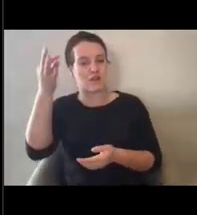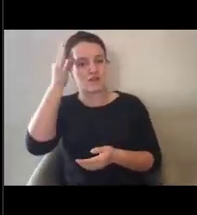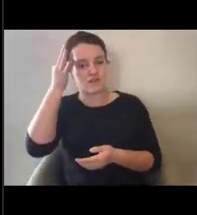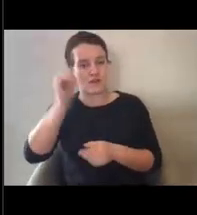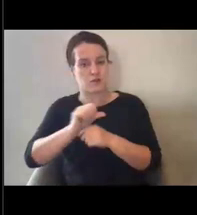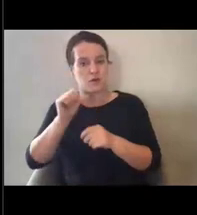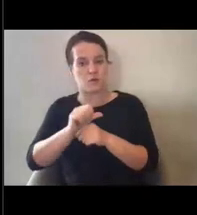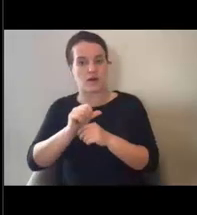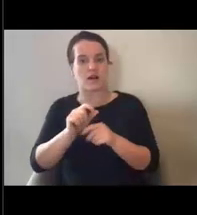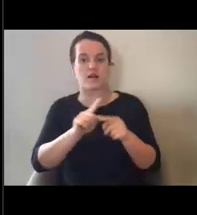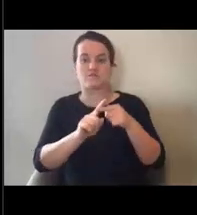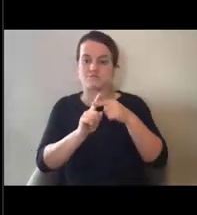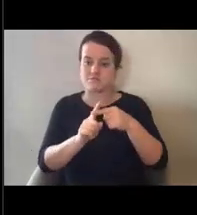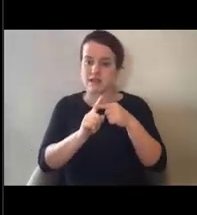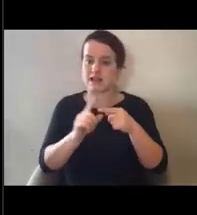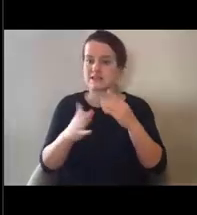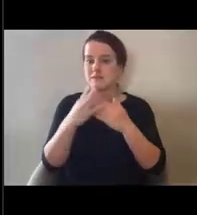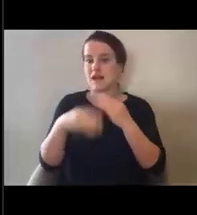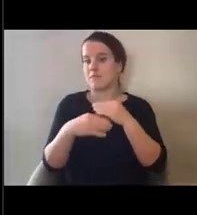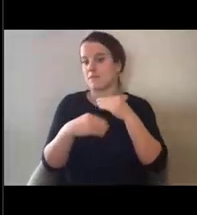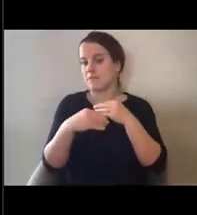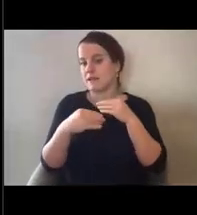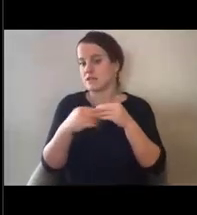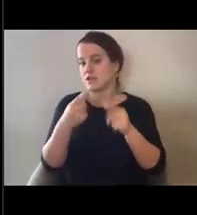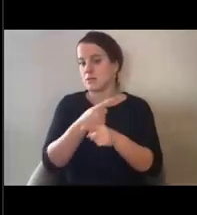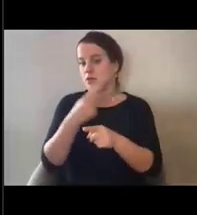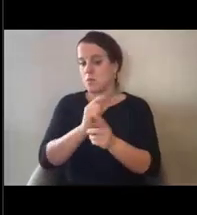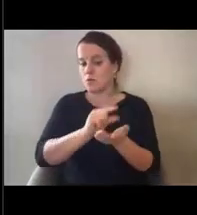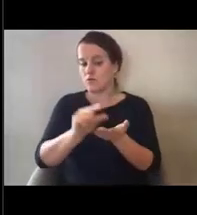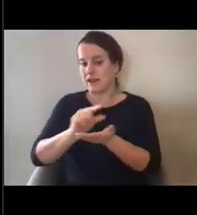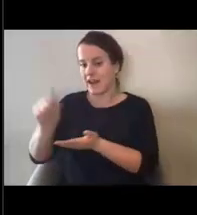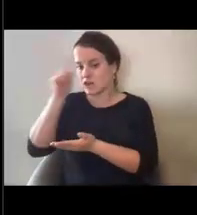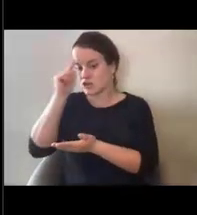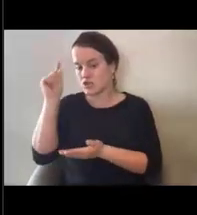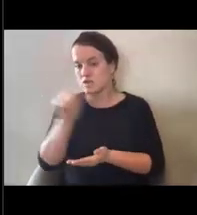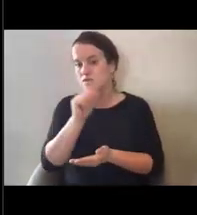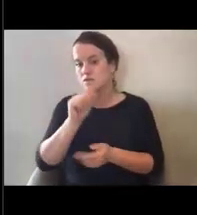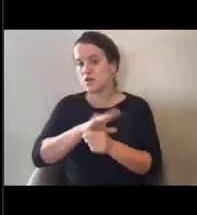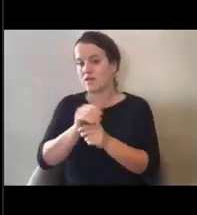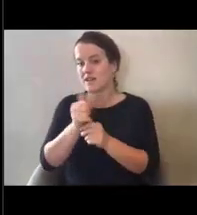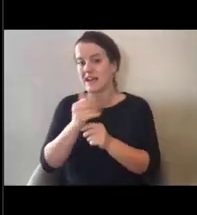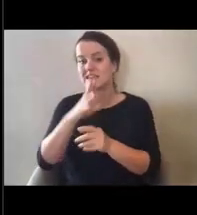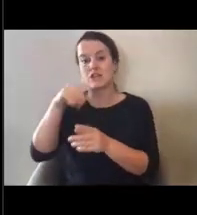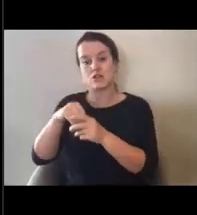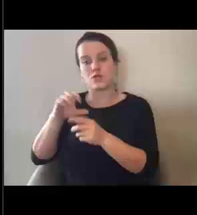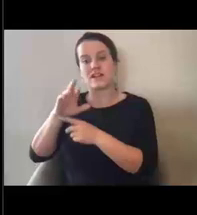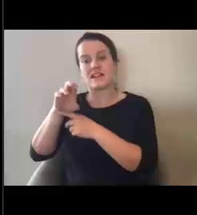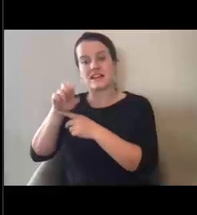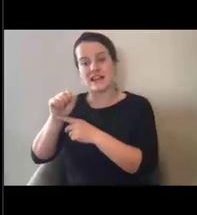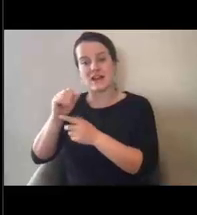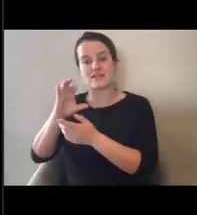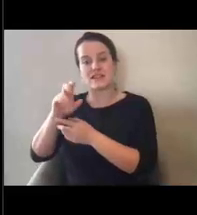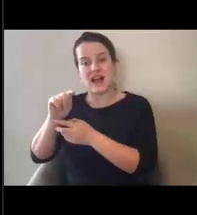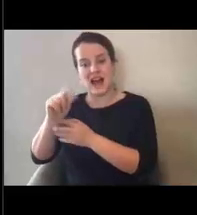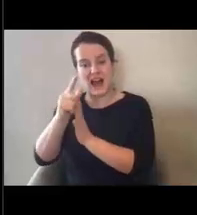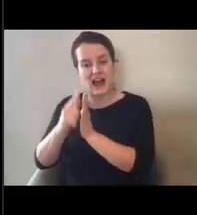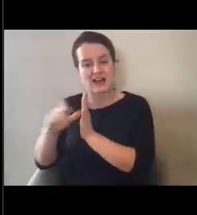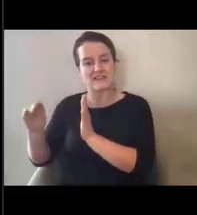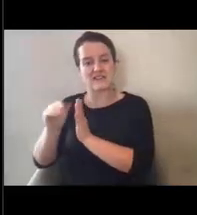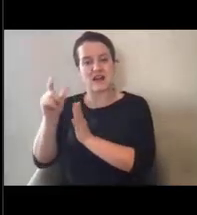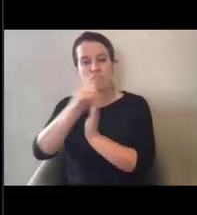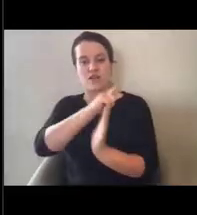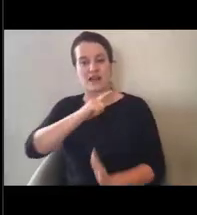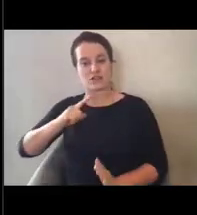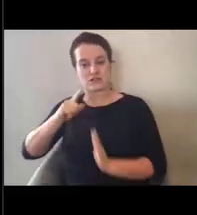appropriations provided under legislation for COVID-19, including the CARES Act and other legislation. So funding